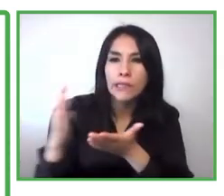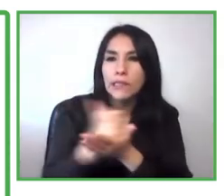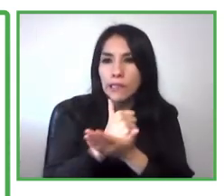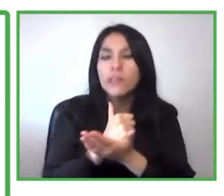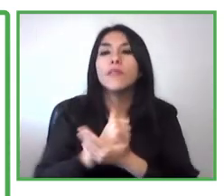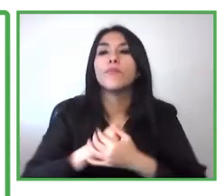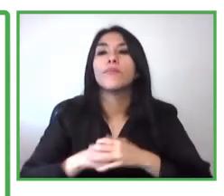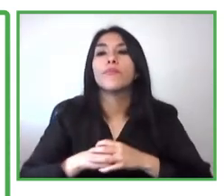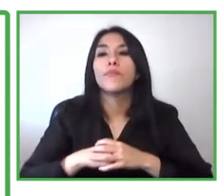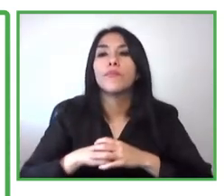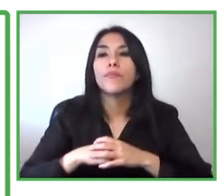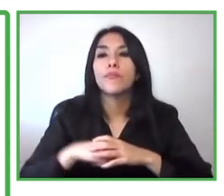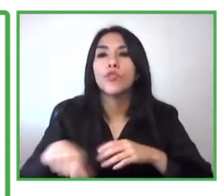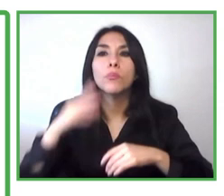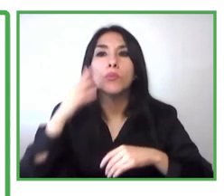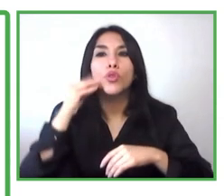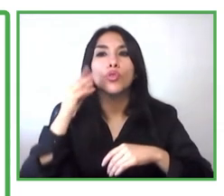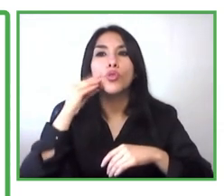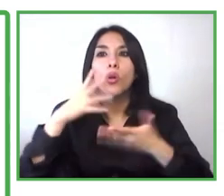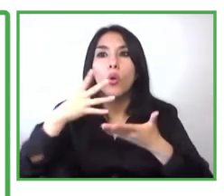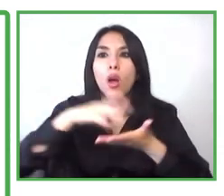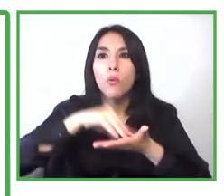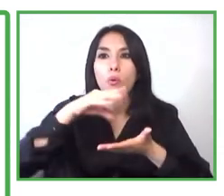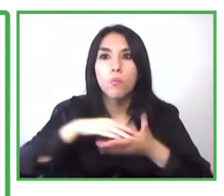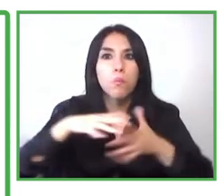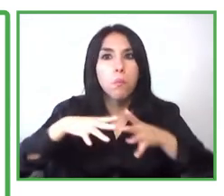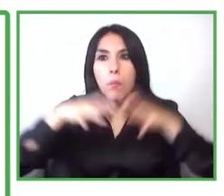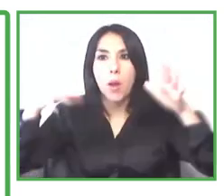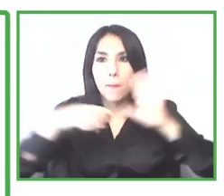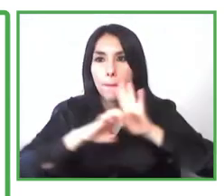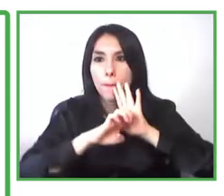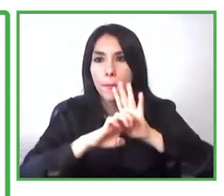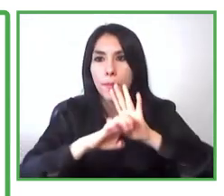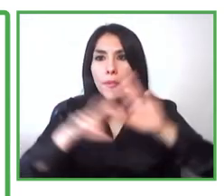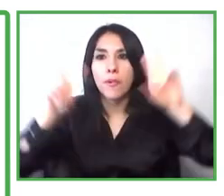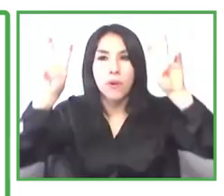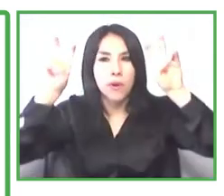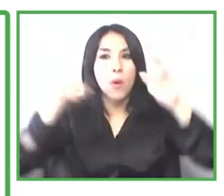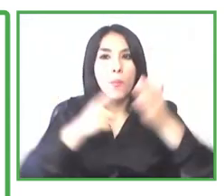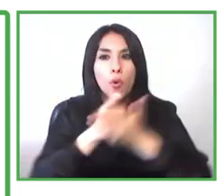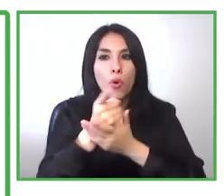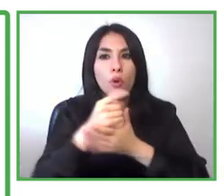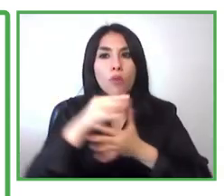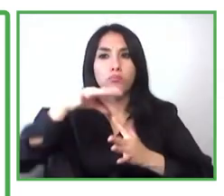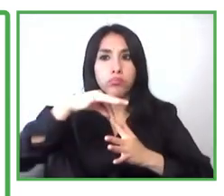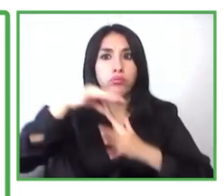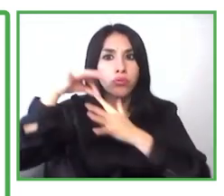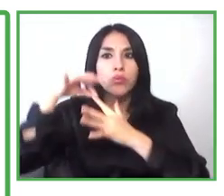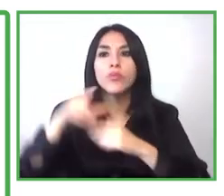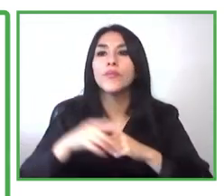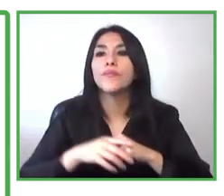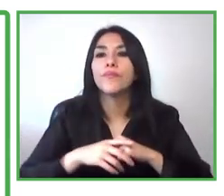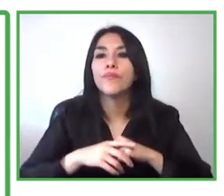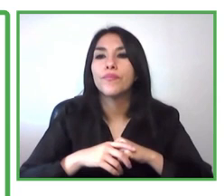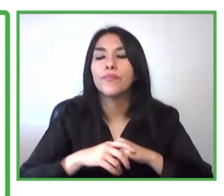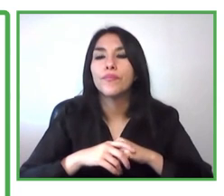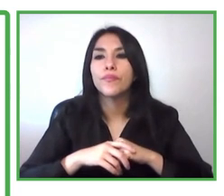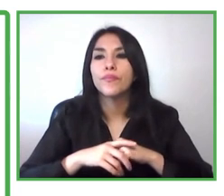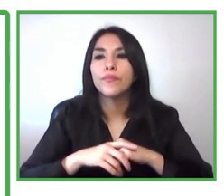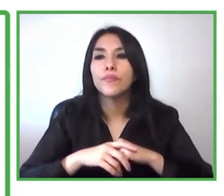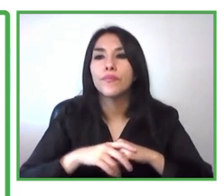it's not only a matter of availability but also accessibility